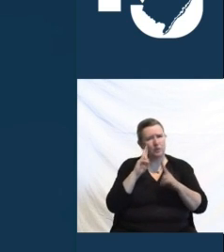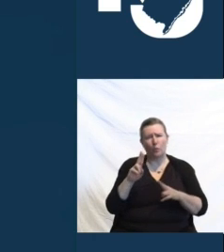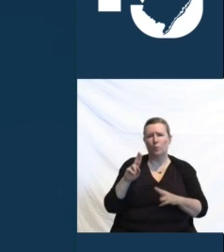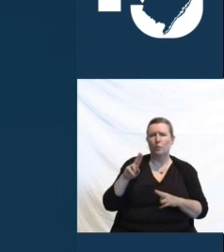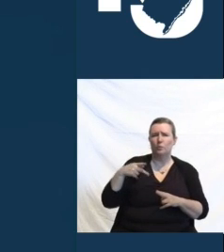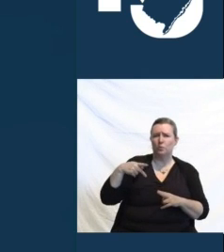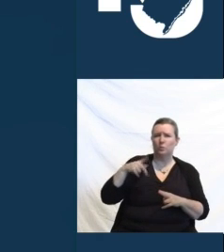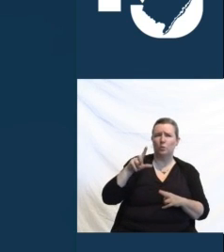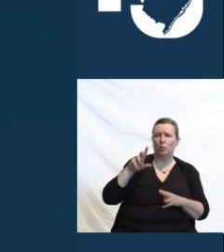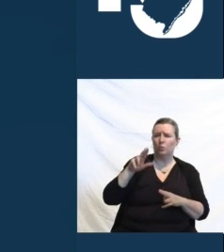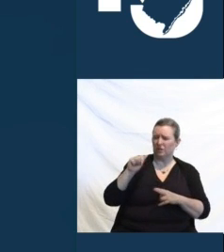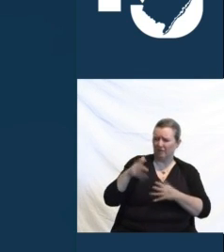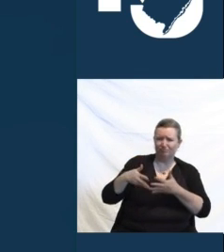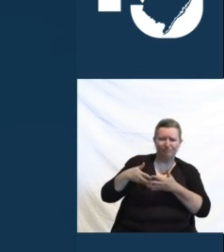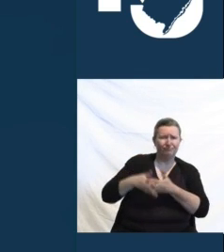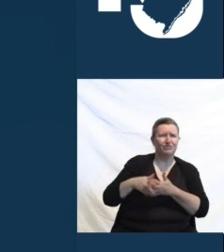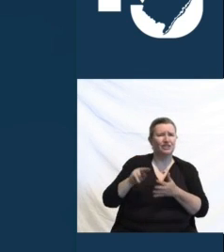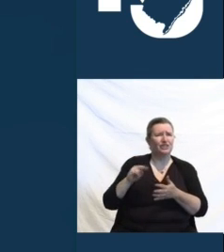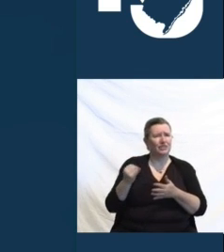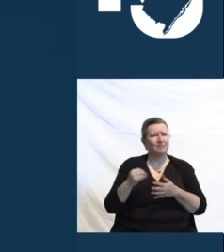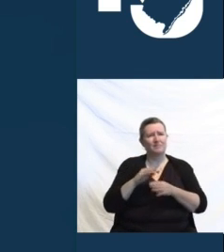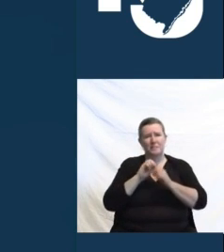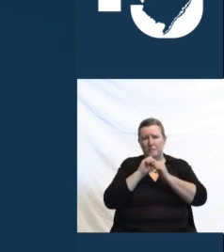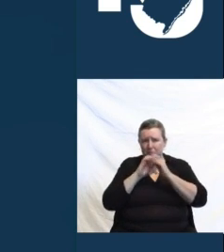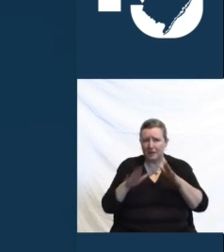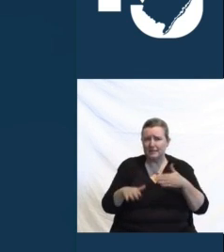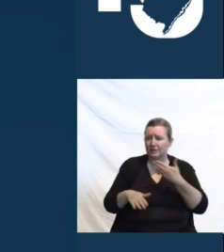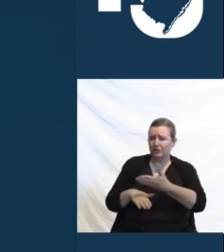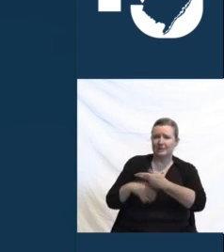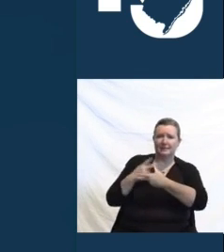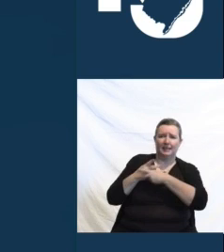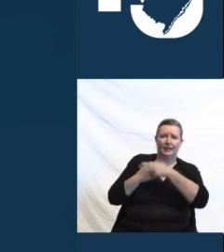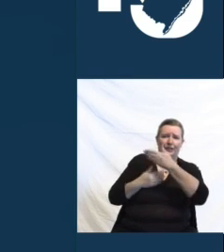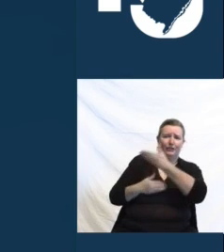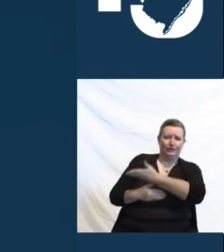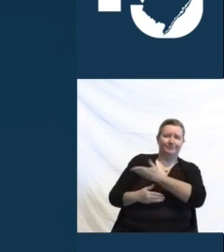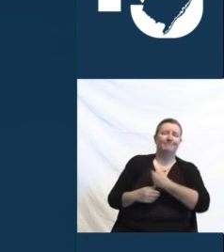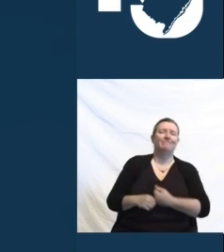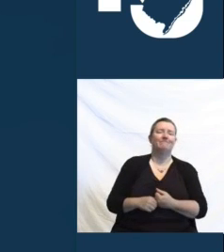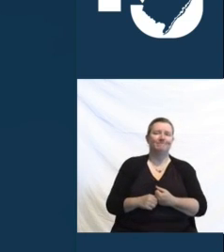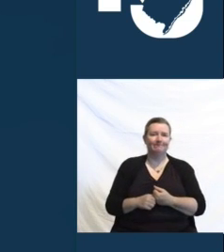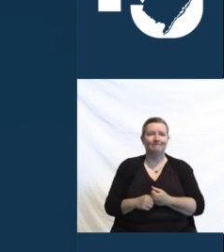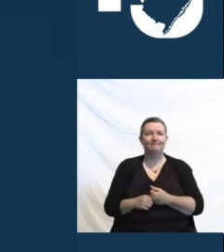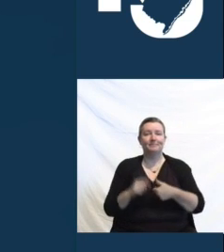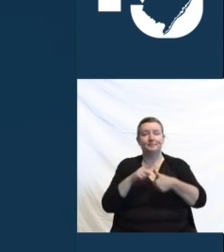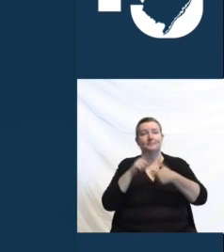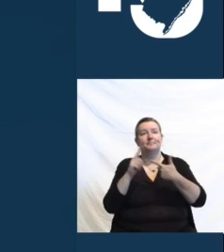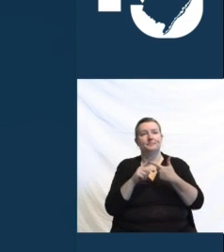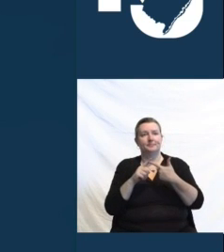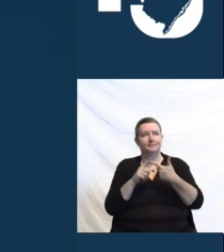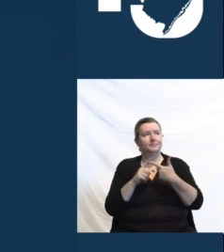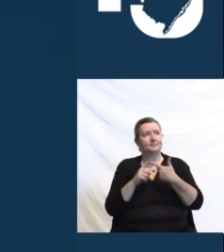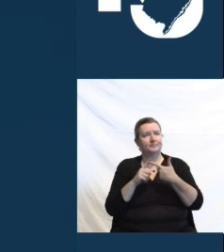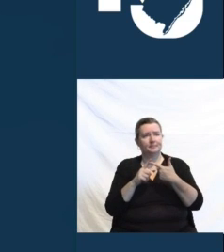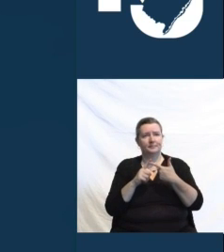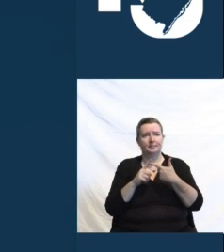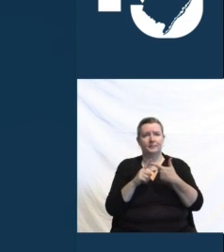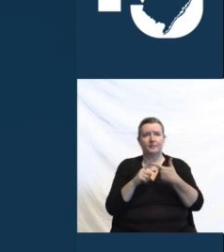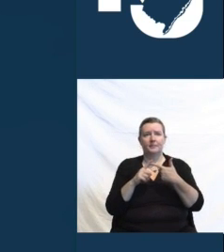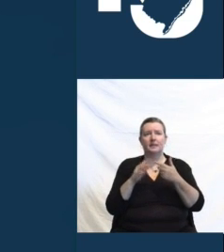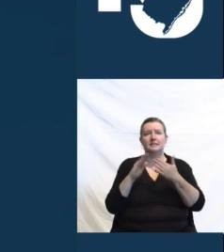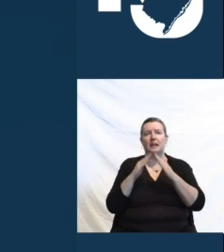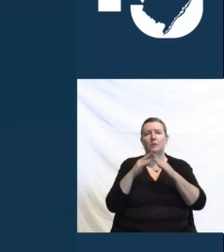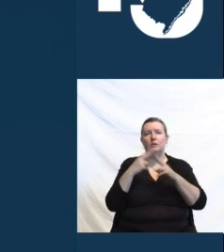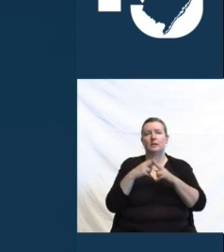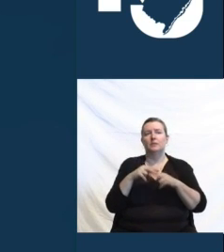and may God bless and watch over her memory. Next up, we'll move a couple of communities over to Nutley, which was home to this